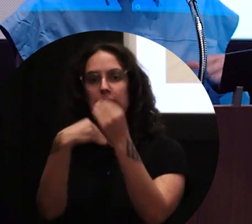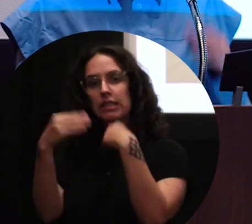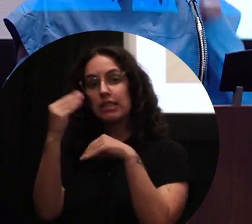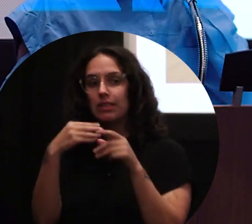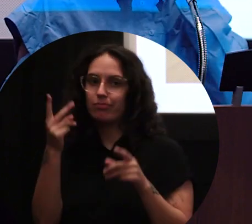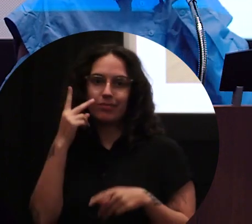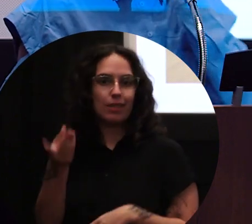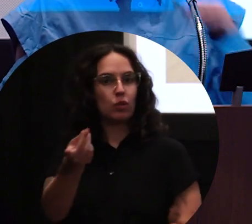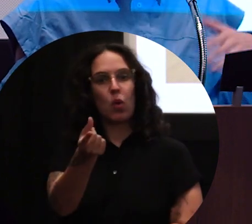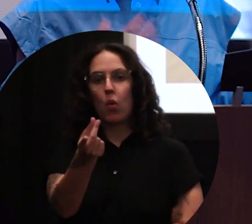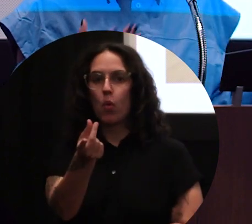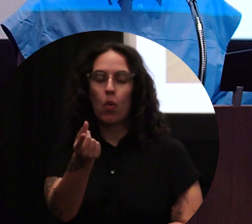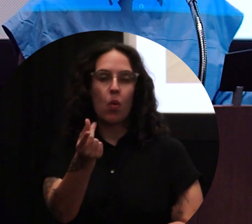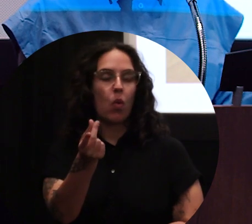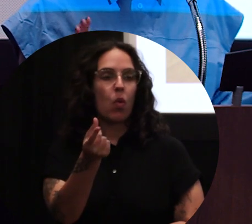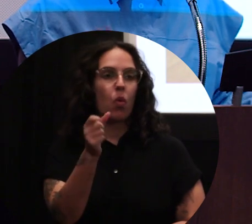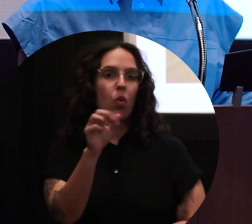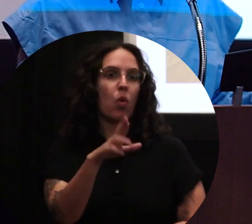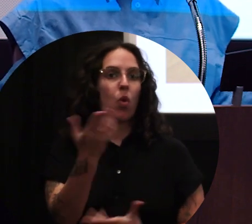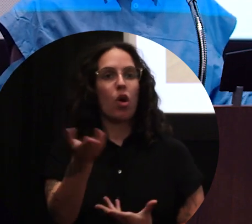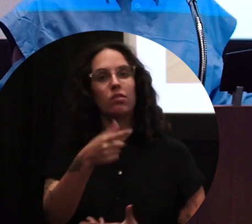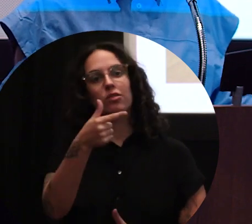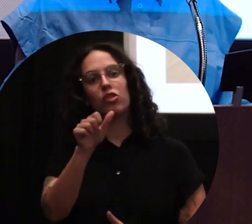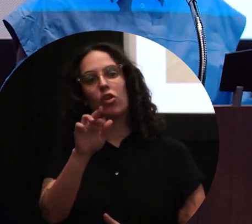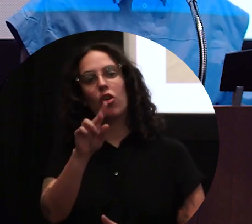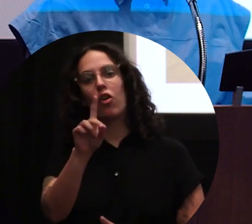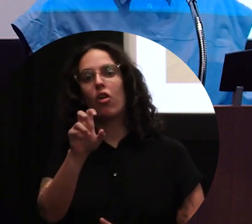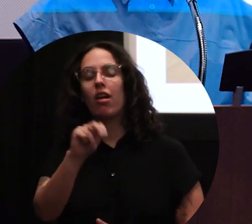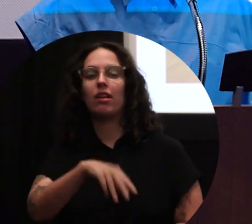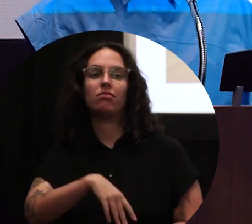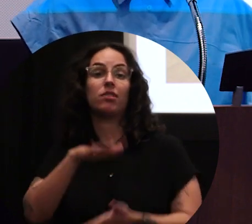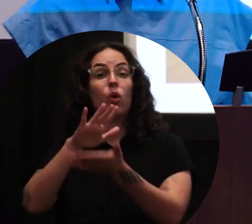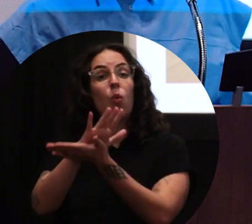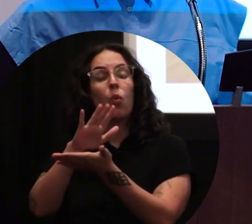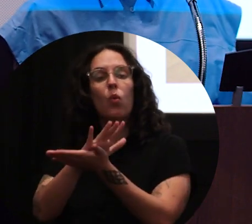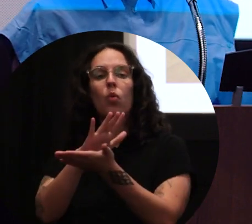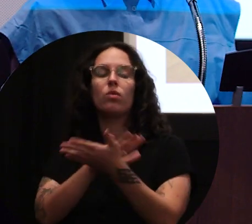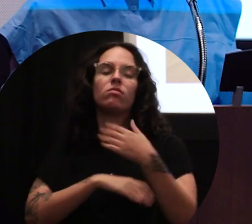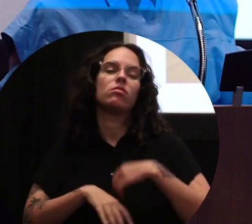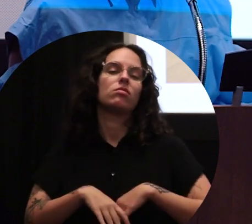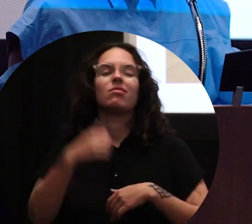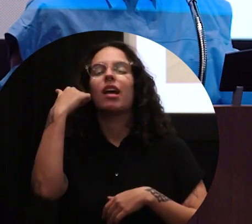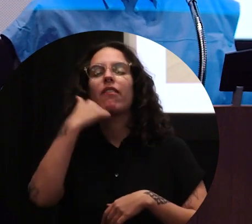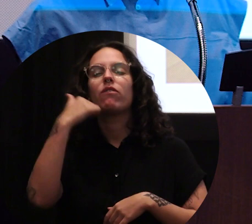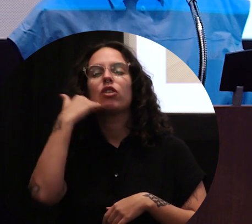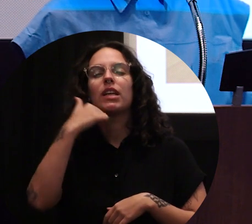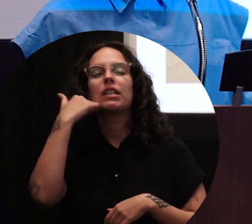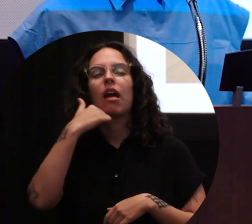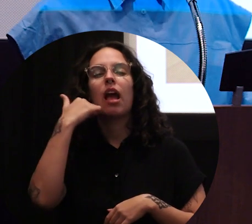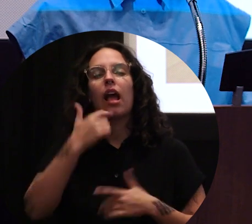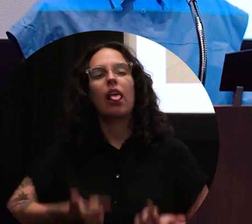dog, or a picture of a garden or at school. And I just really like this kind of everyday look into